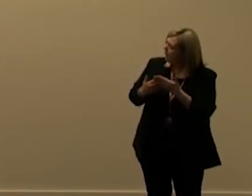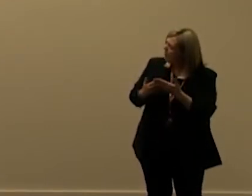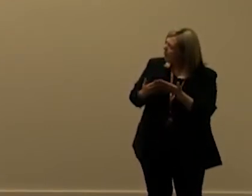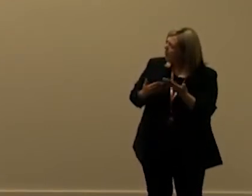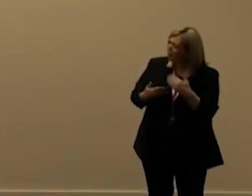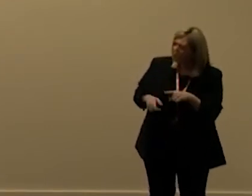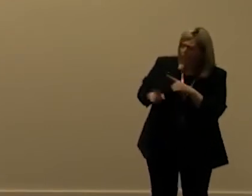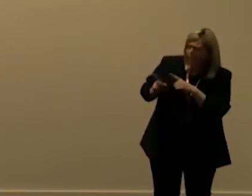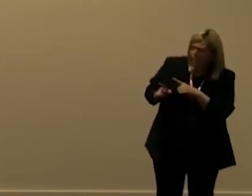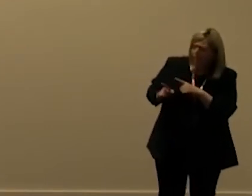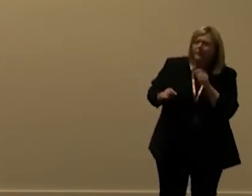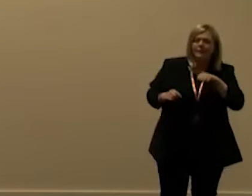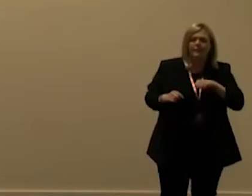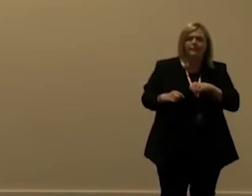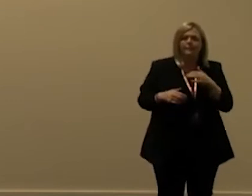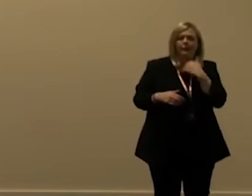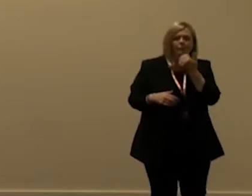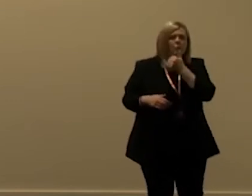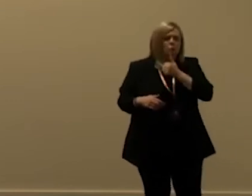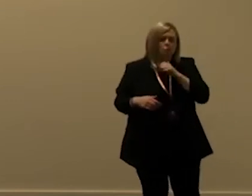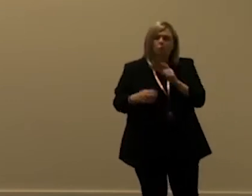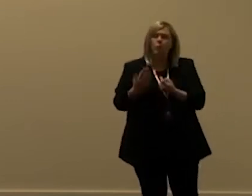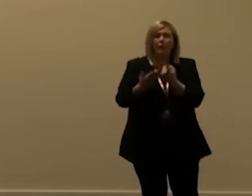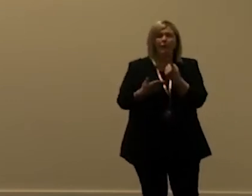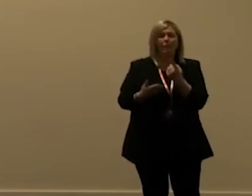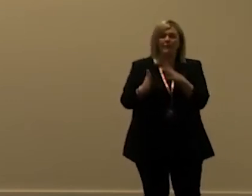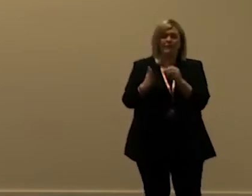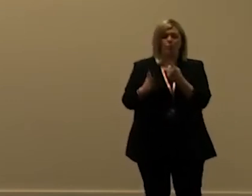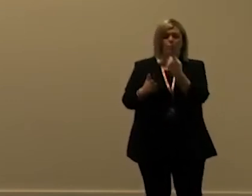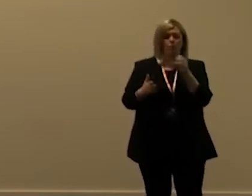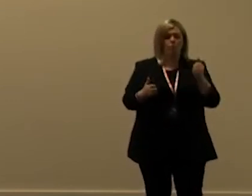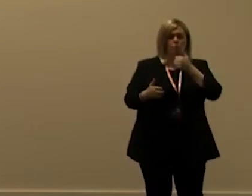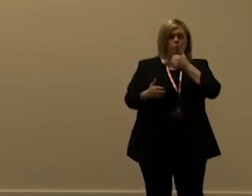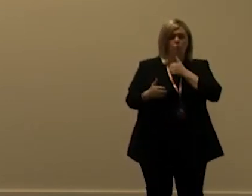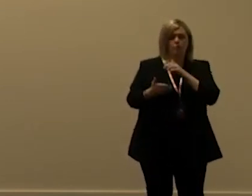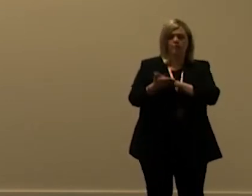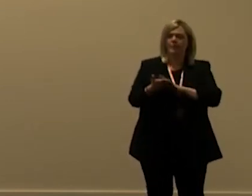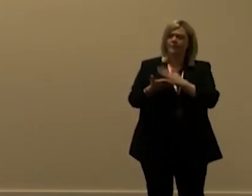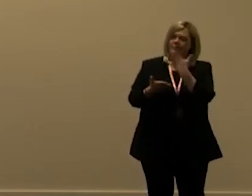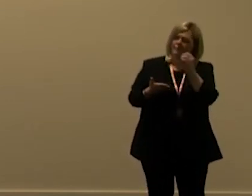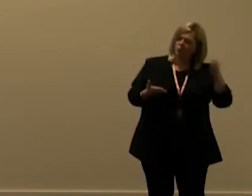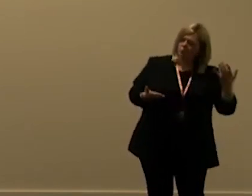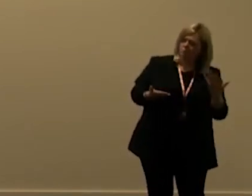yeah per per user yeah yeah so if you have 100 users you get 500 500 000.